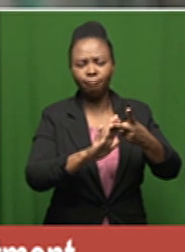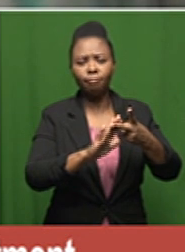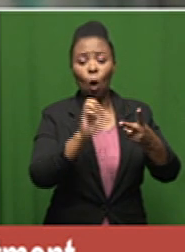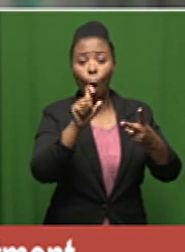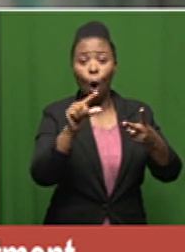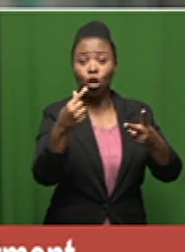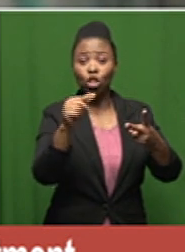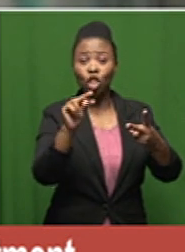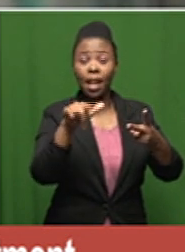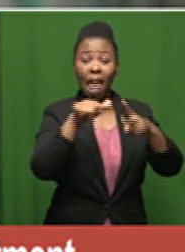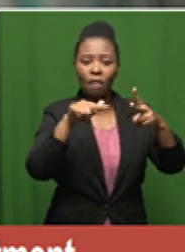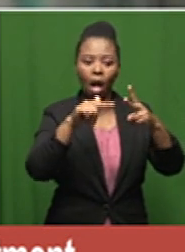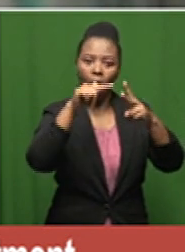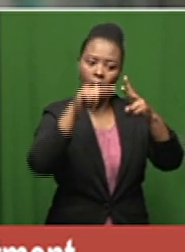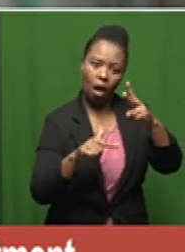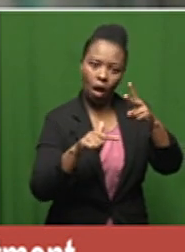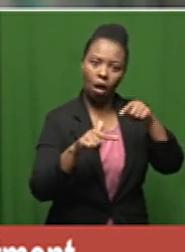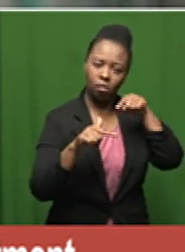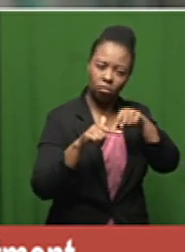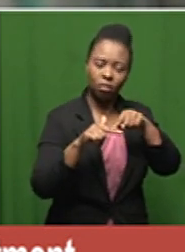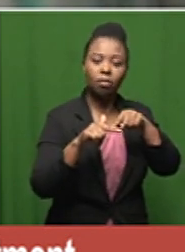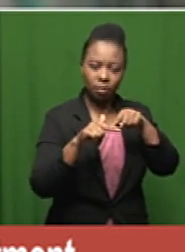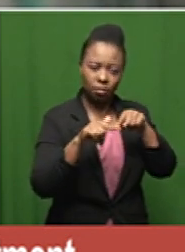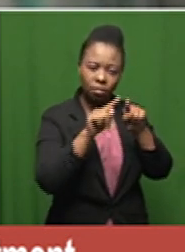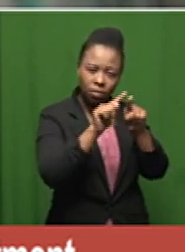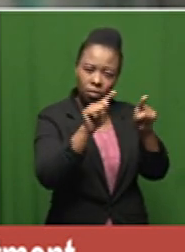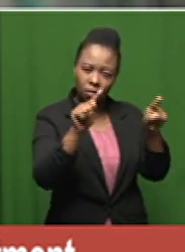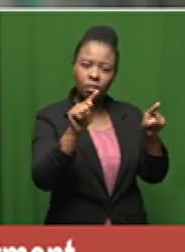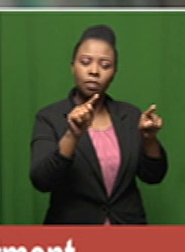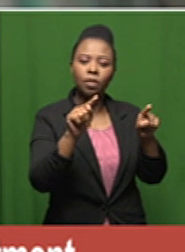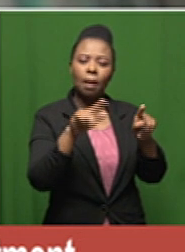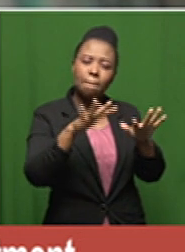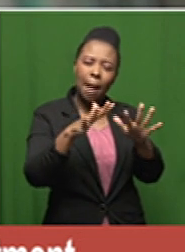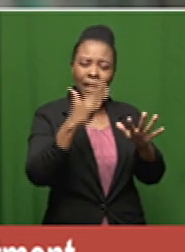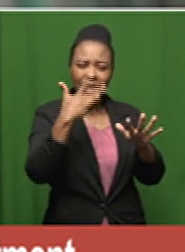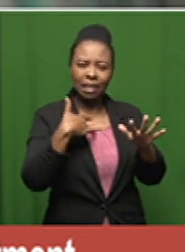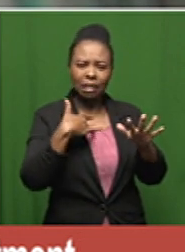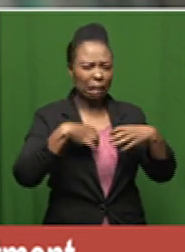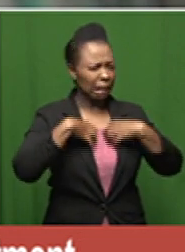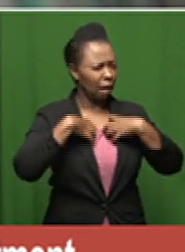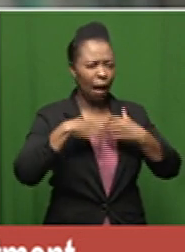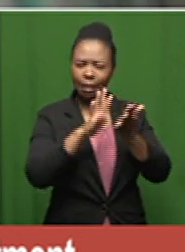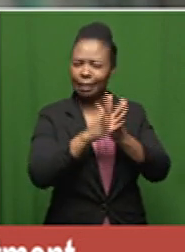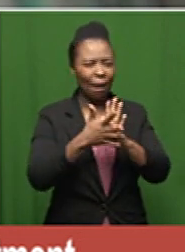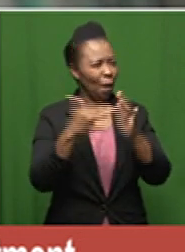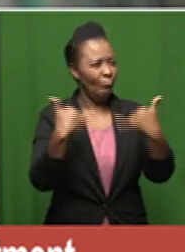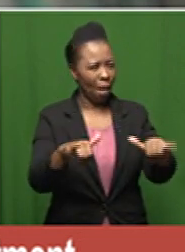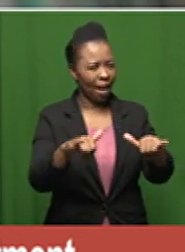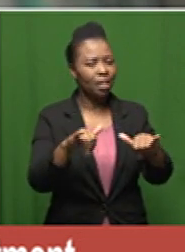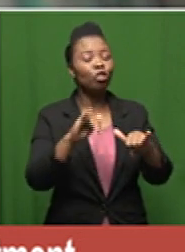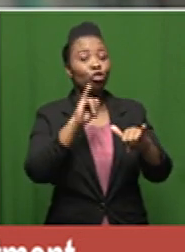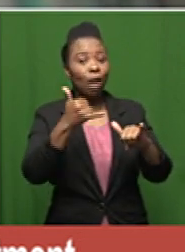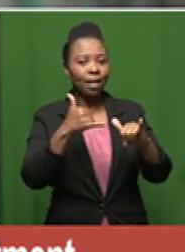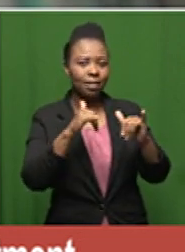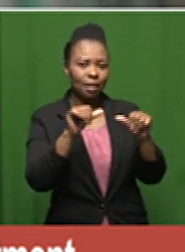oxygen levels very often in fact in patients who've had relatively mild disease the lungs are not damaged though when you we measure their function